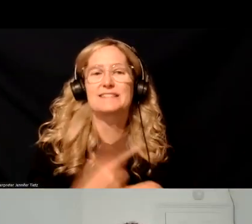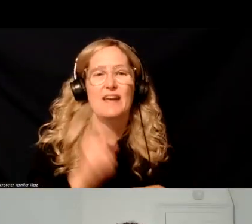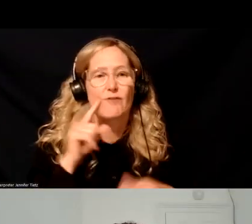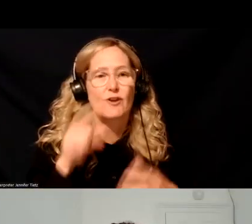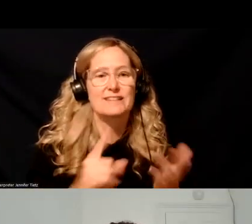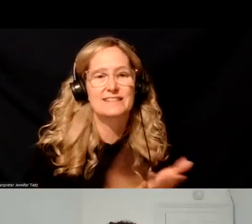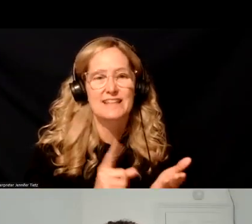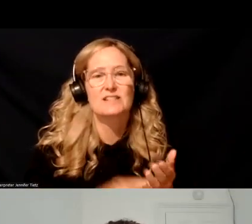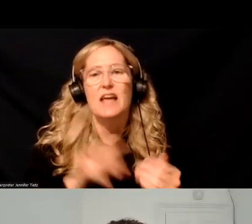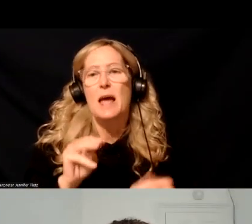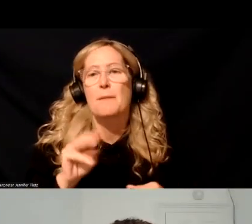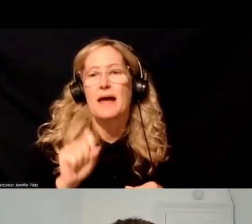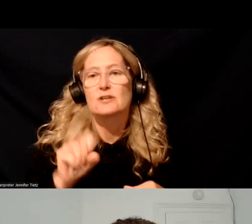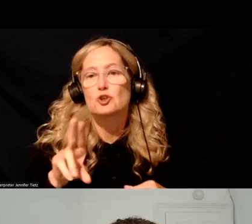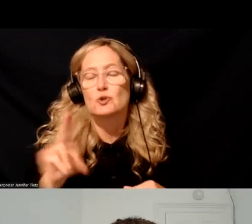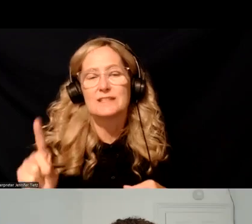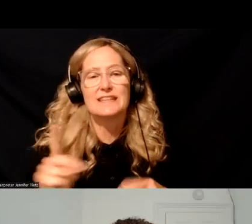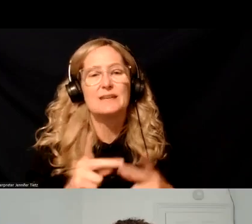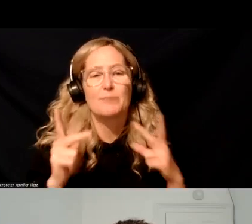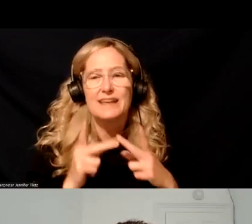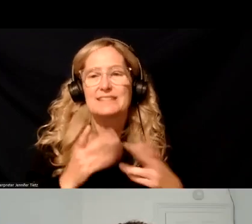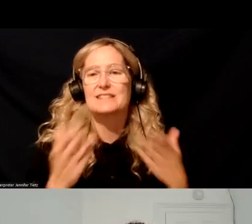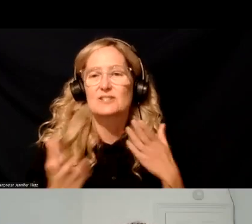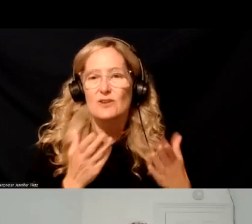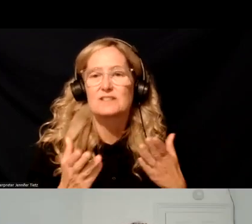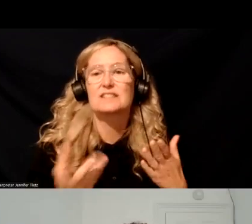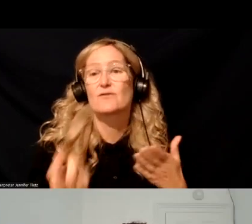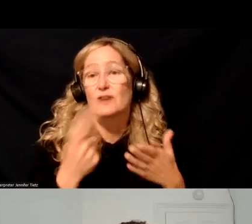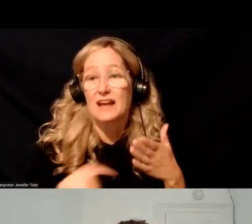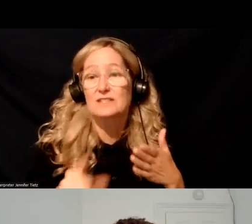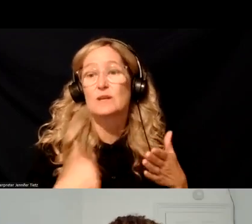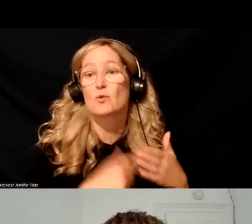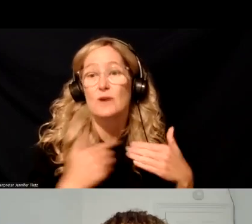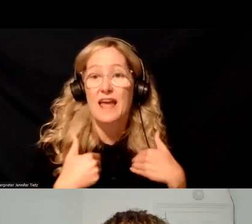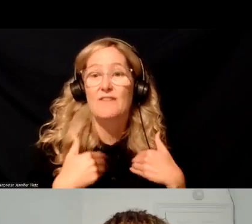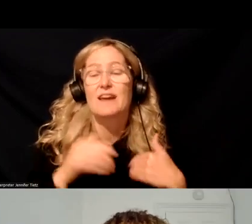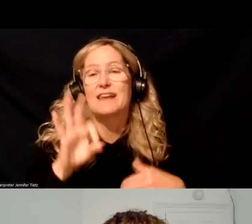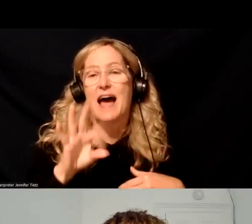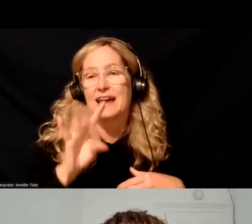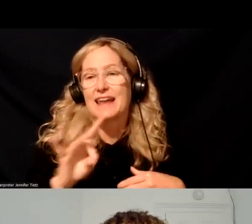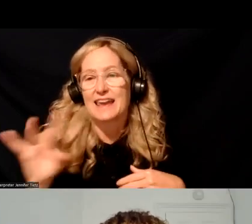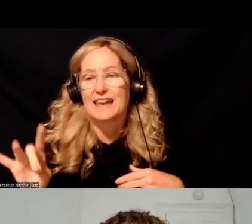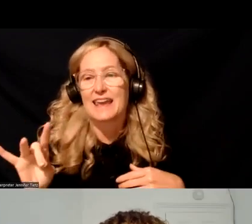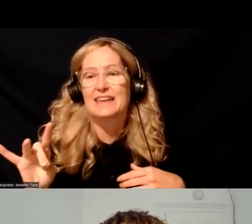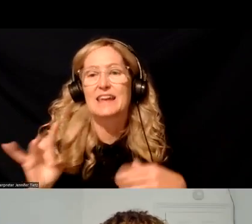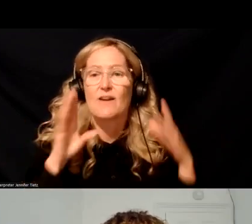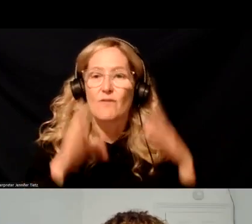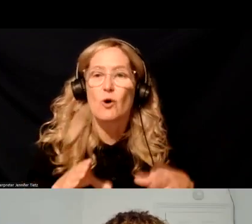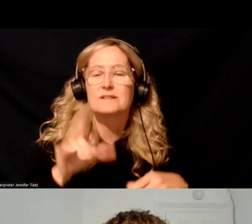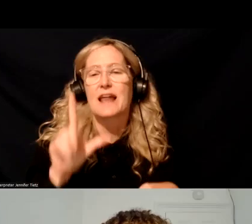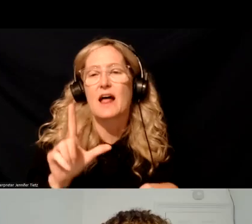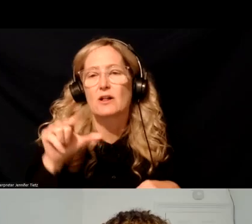MSUD and Places Services. Next week, we have 98 and a focus on LGBTQ